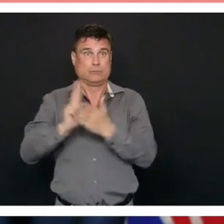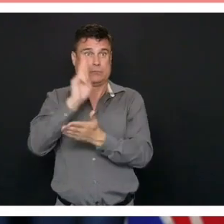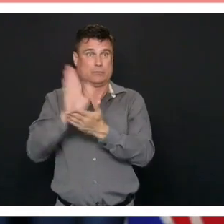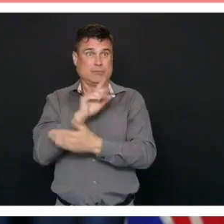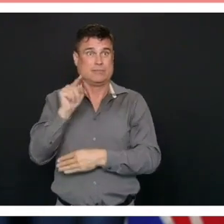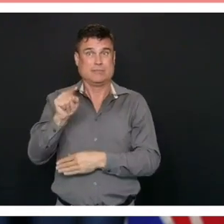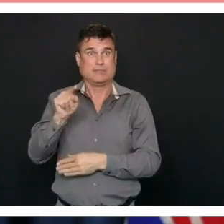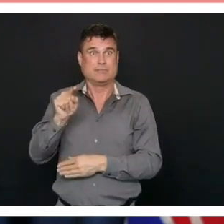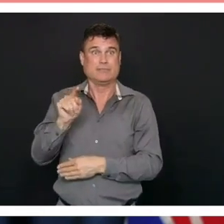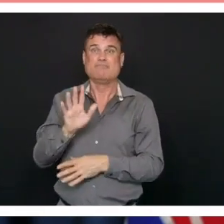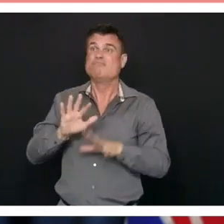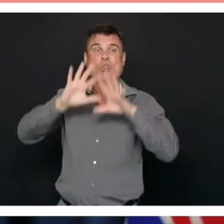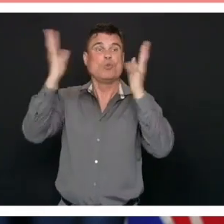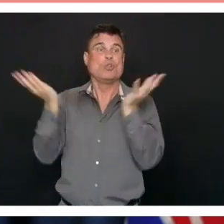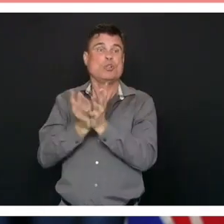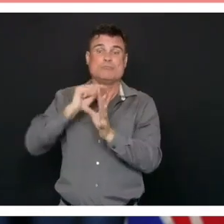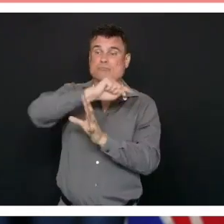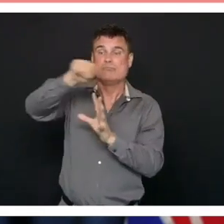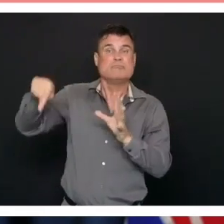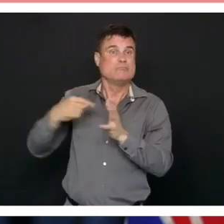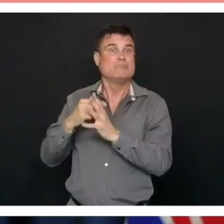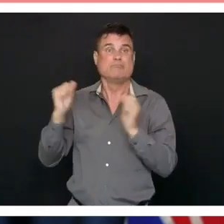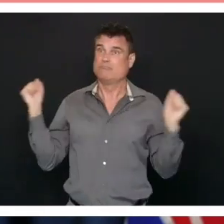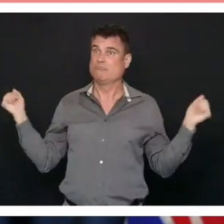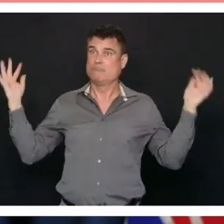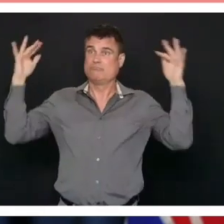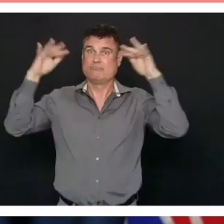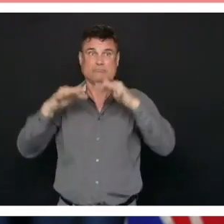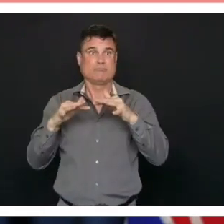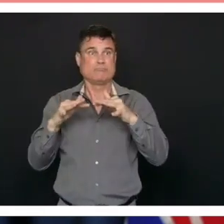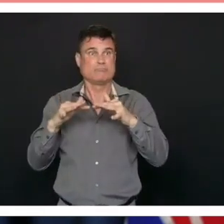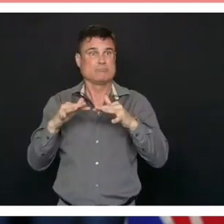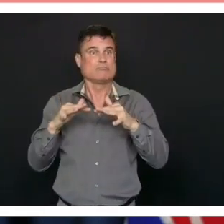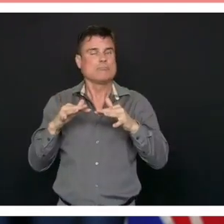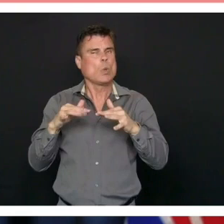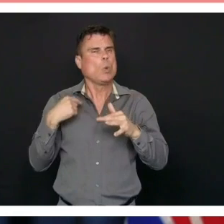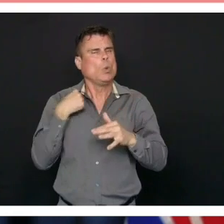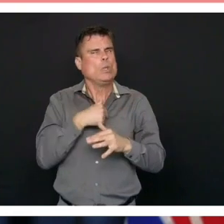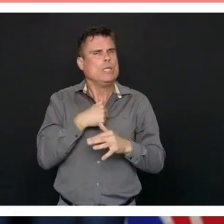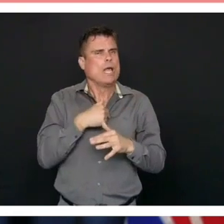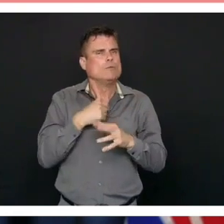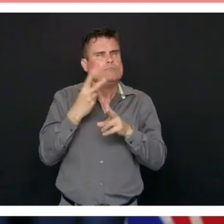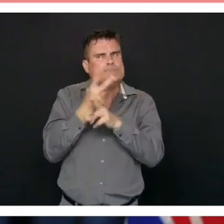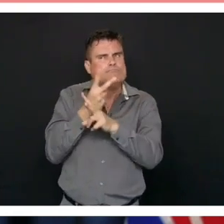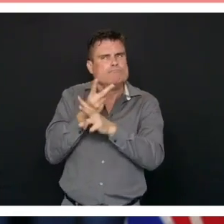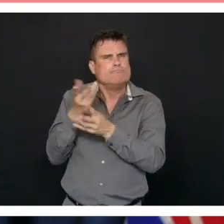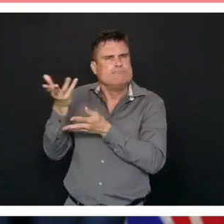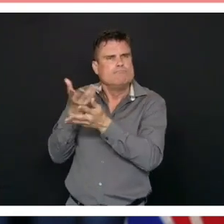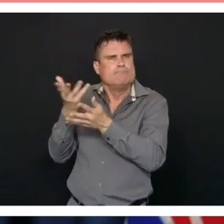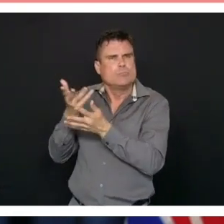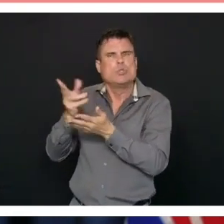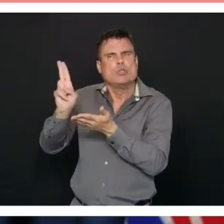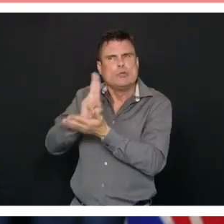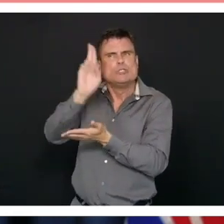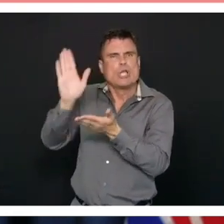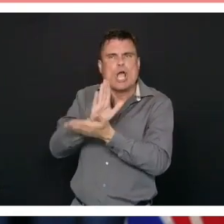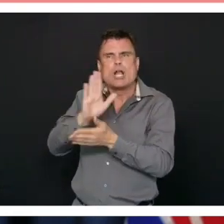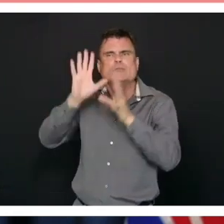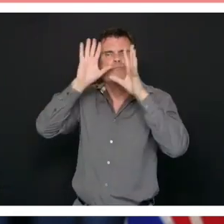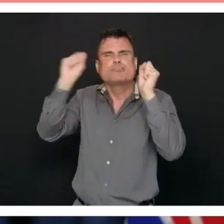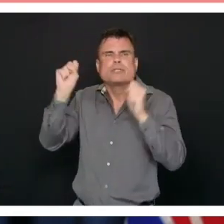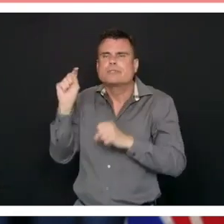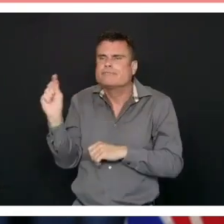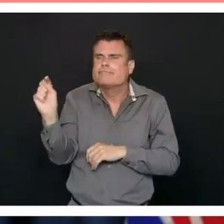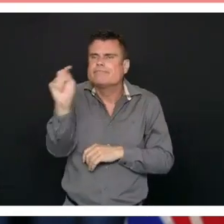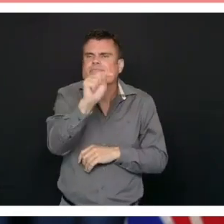we deploy spaces for that cohort. When it comes to the K-12 system, every district